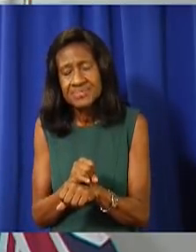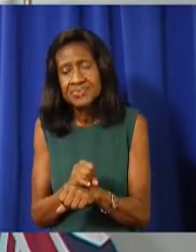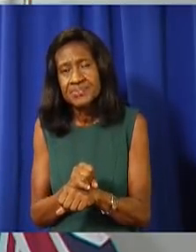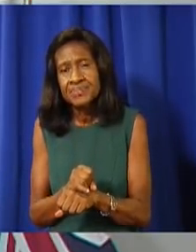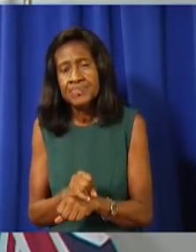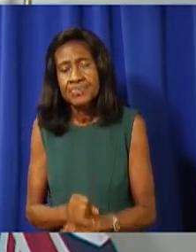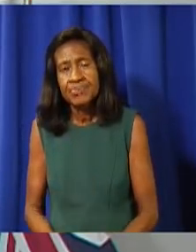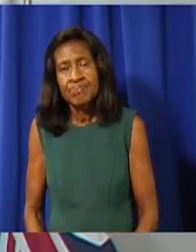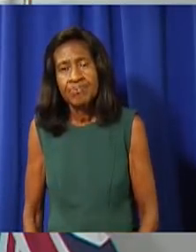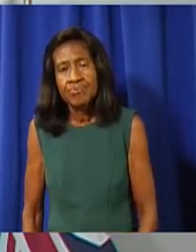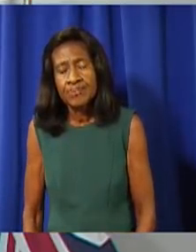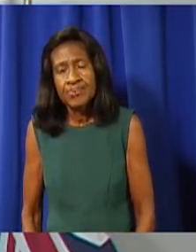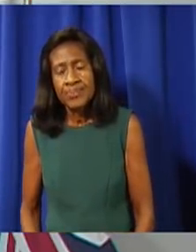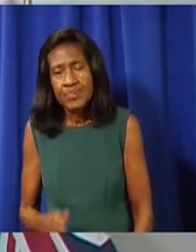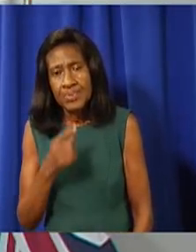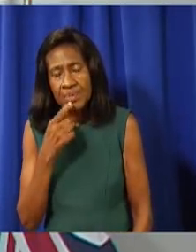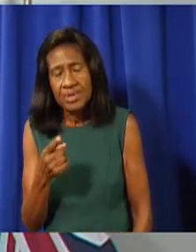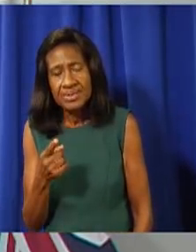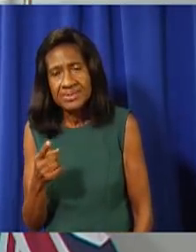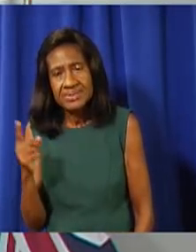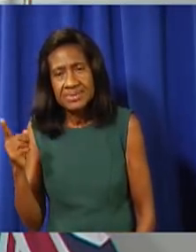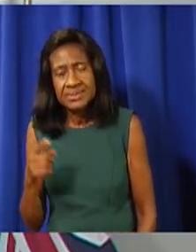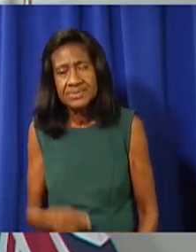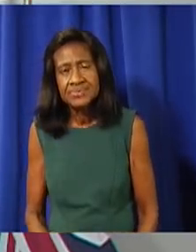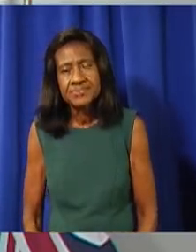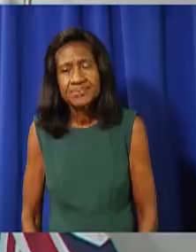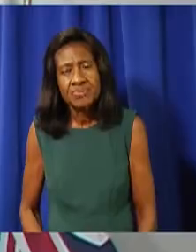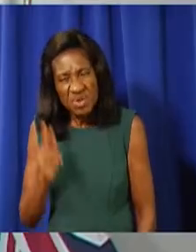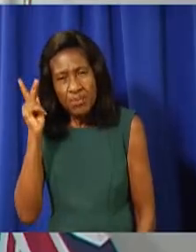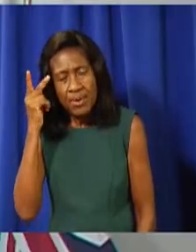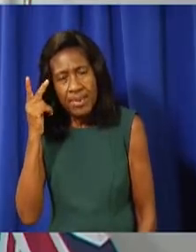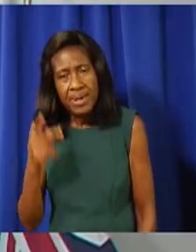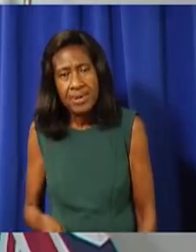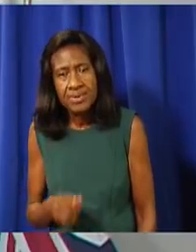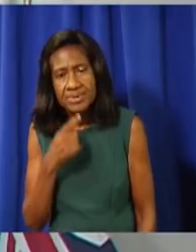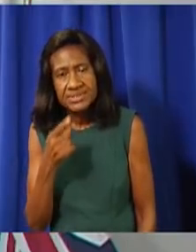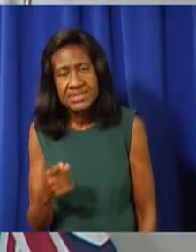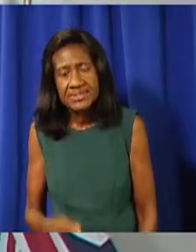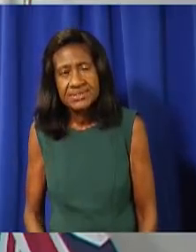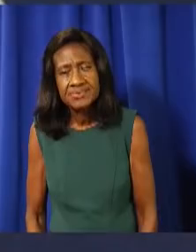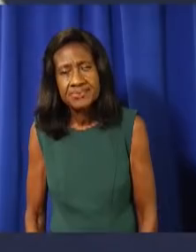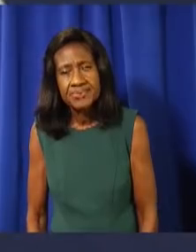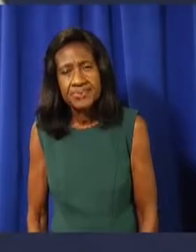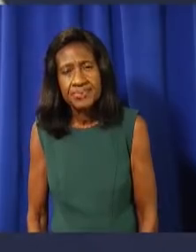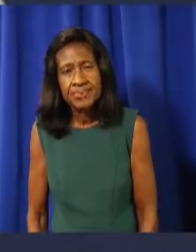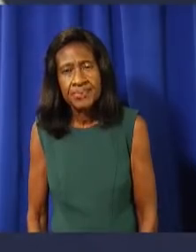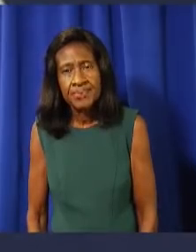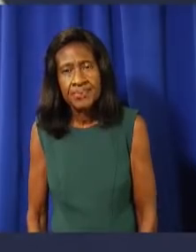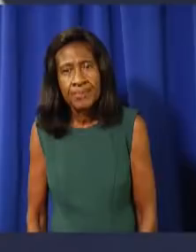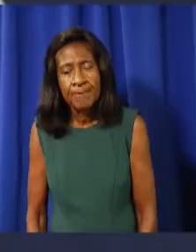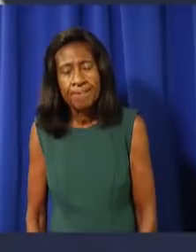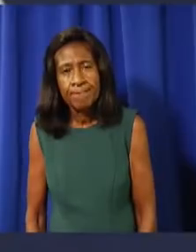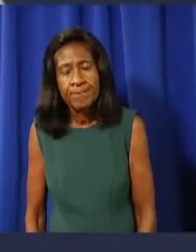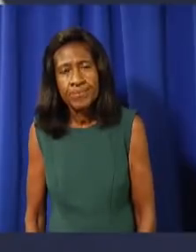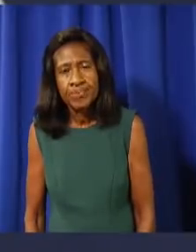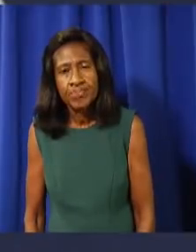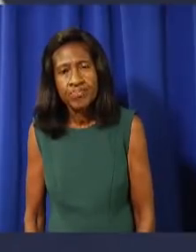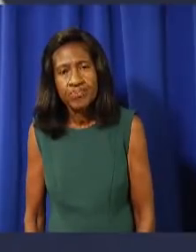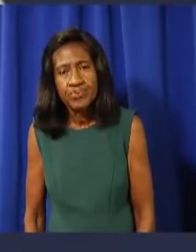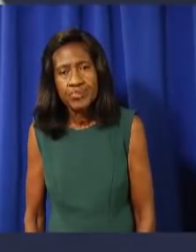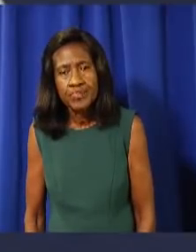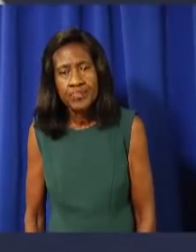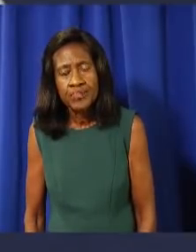breaching and what that could mean. As I stated before, the, the gap between these